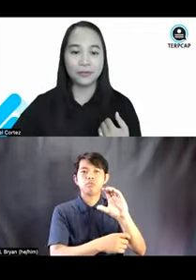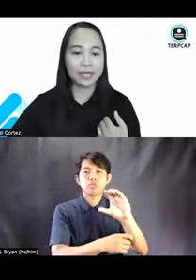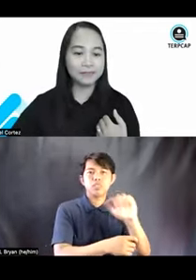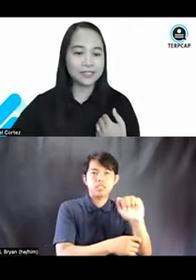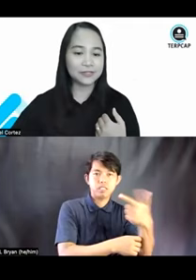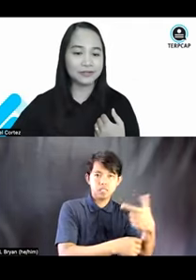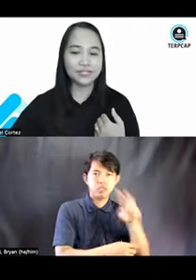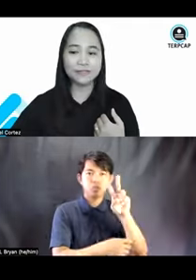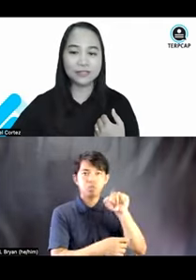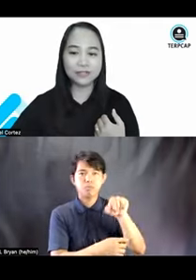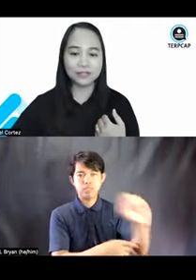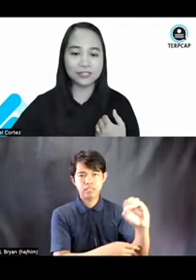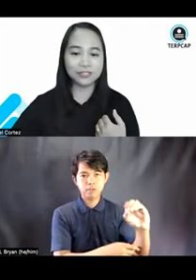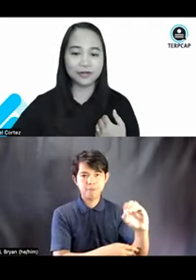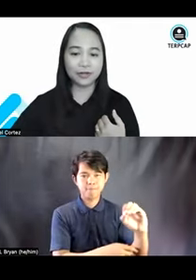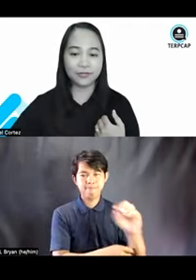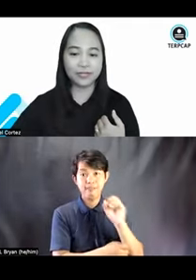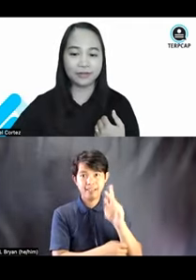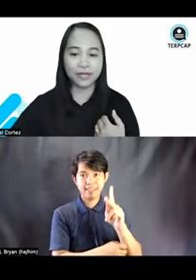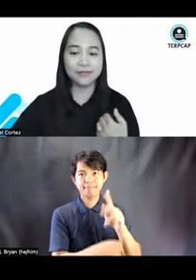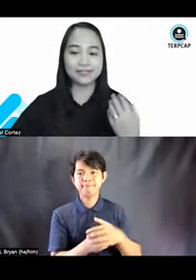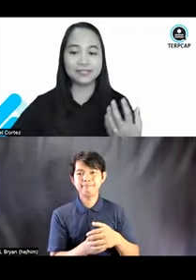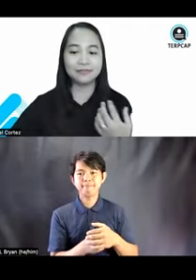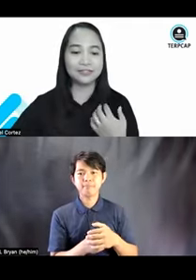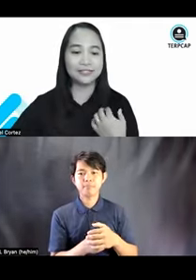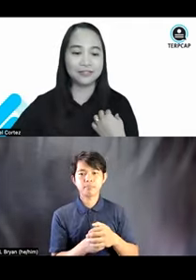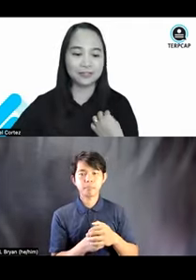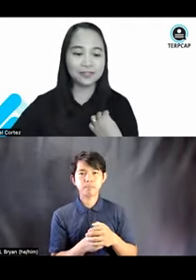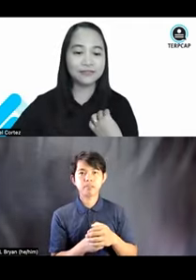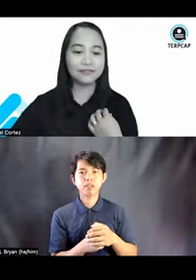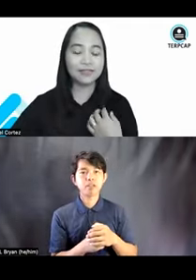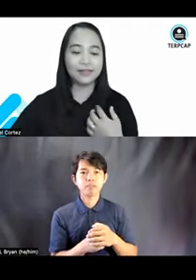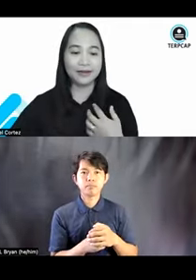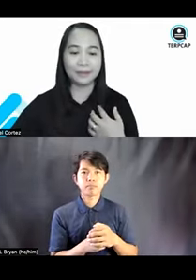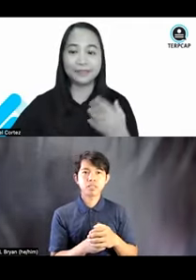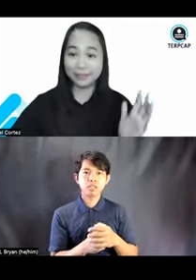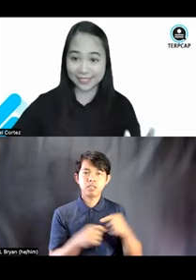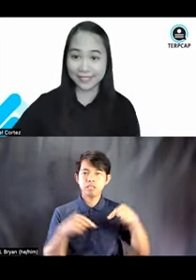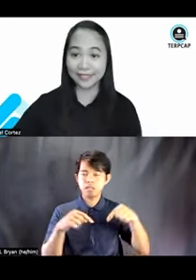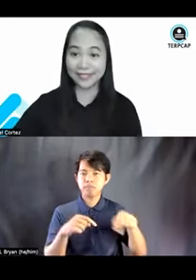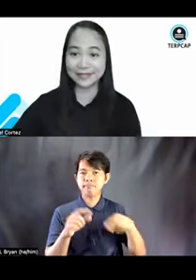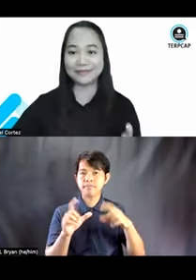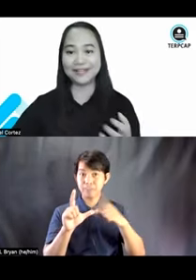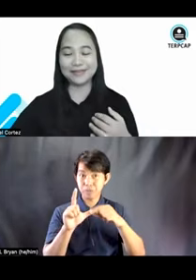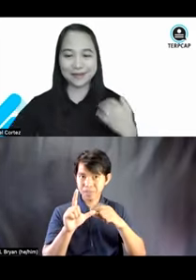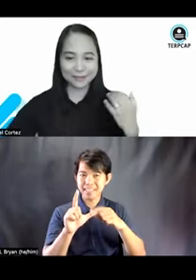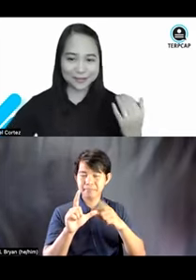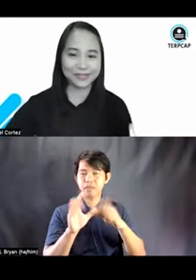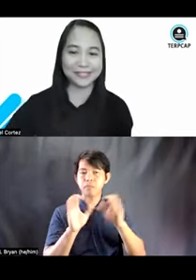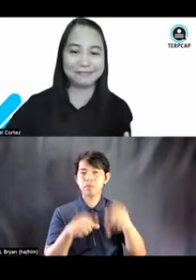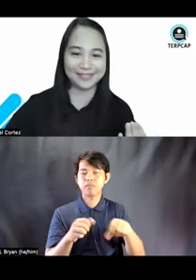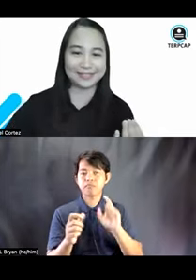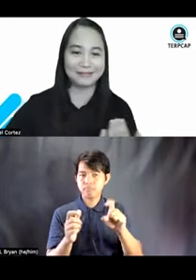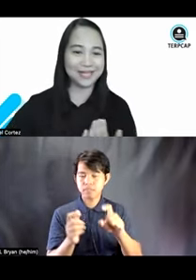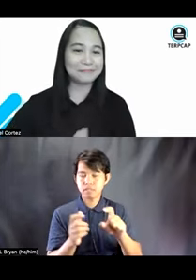Okay? So, these definitions are from the Web Accessibility Initiative. This is the link. I'll be happy to